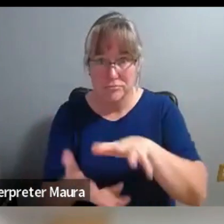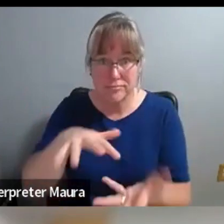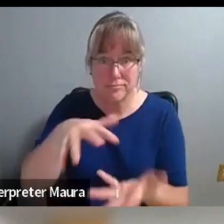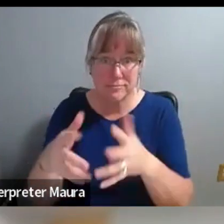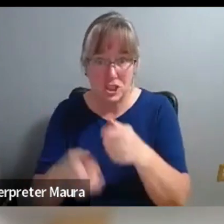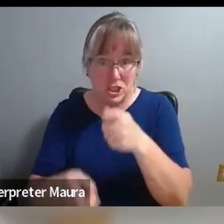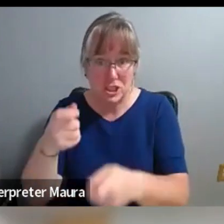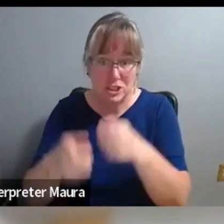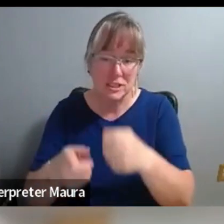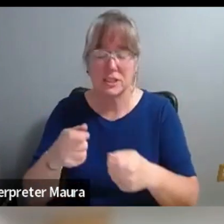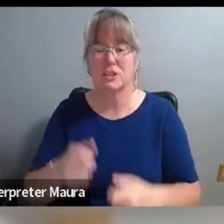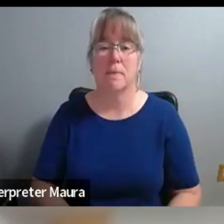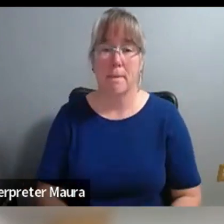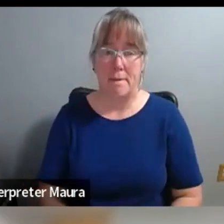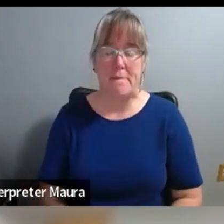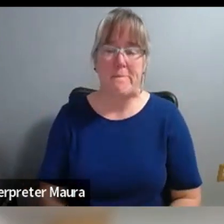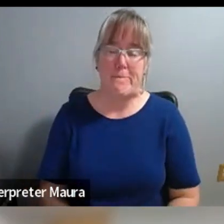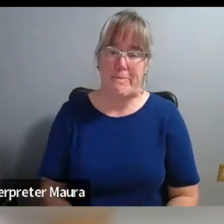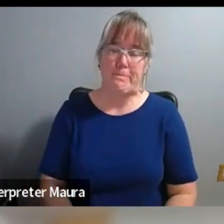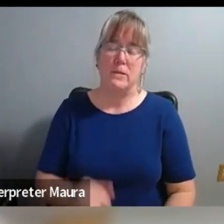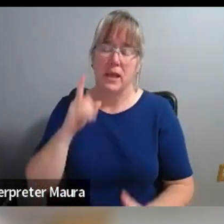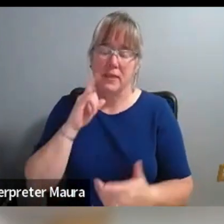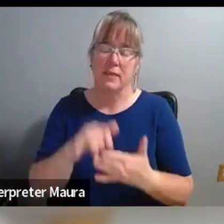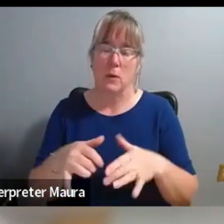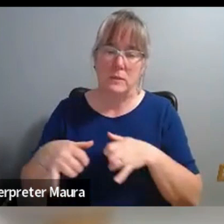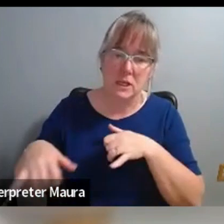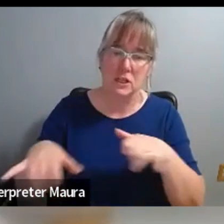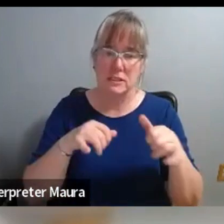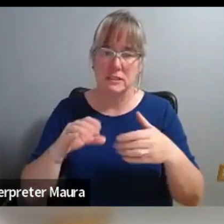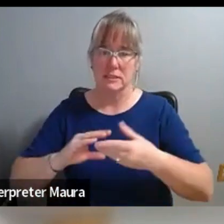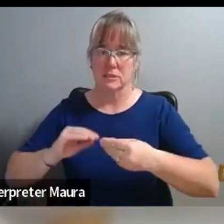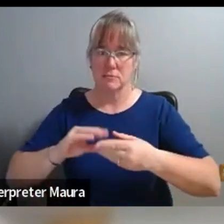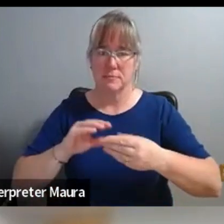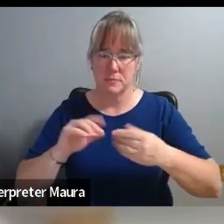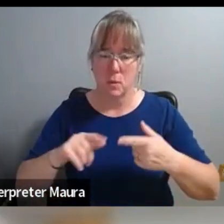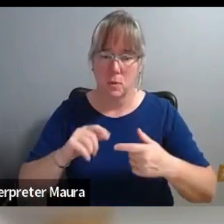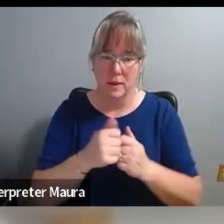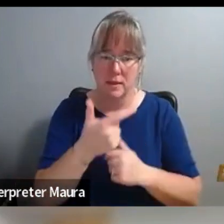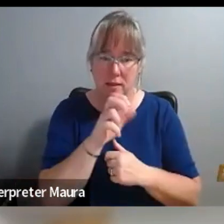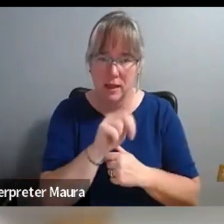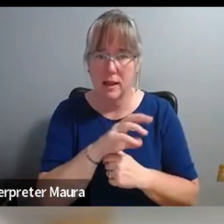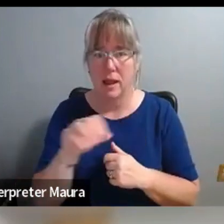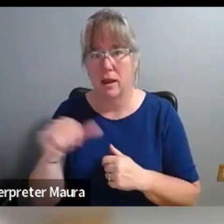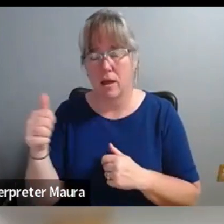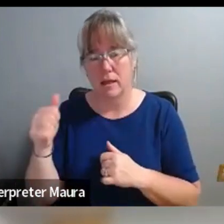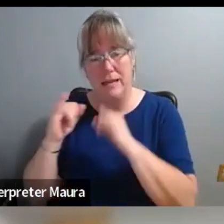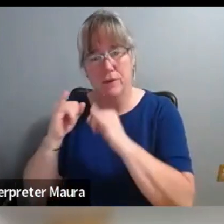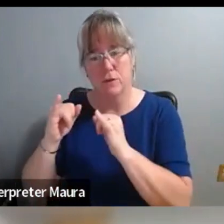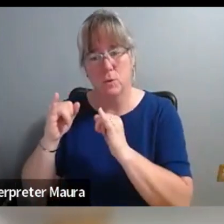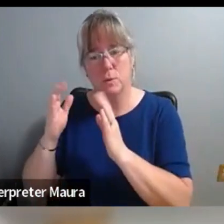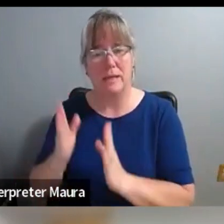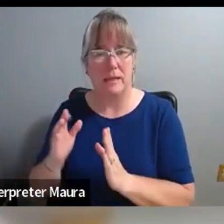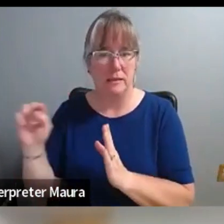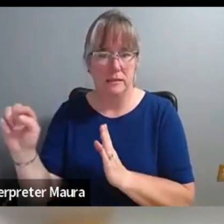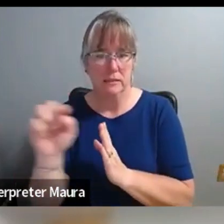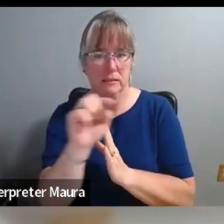right now, I think was the consistent move with Glenn, and then I think also with interviewees, or with